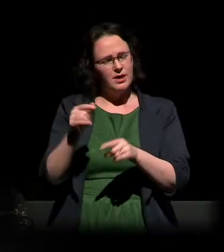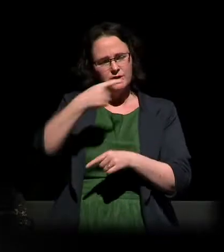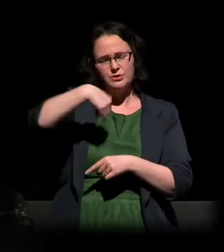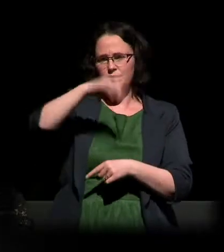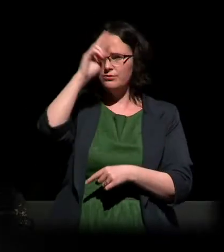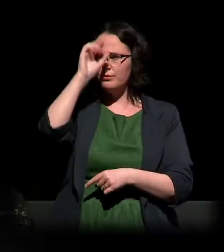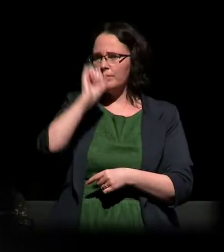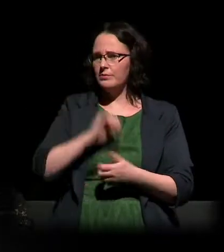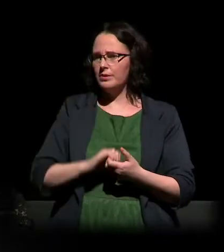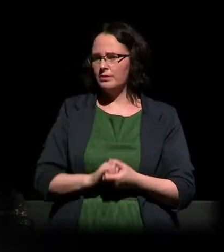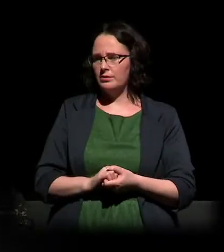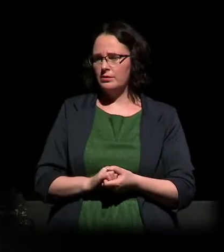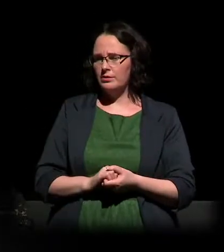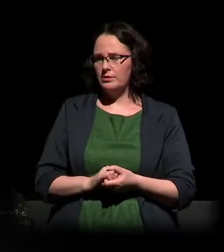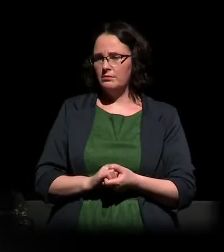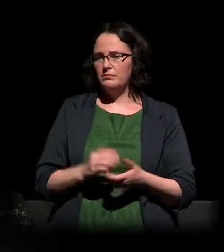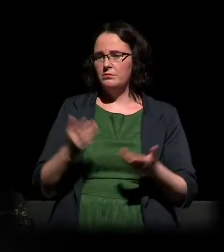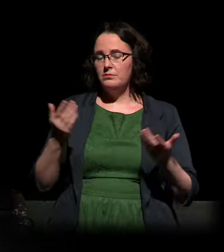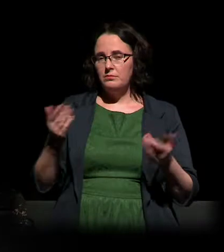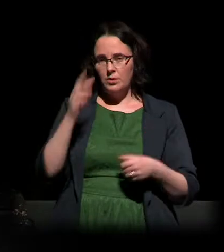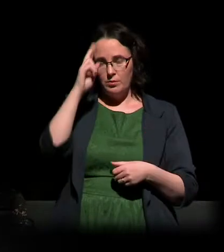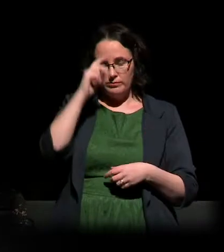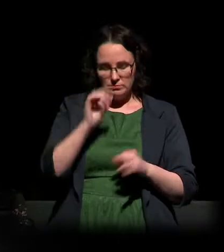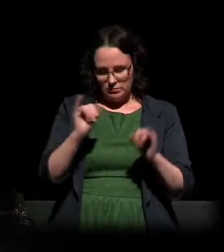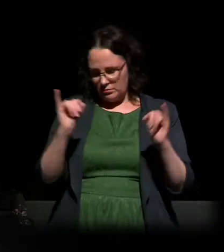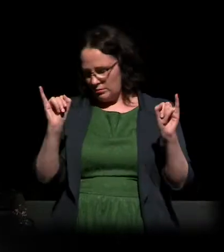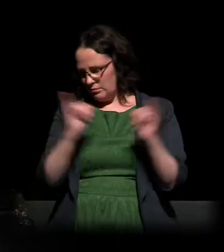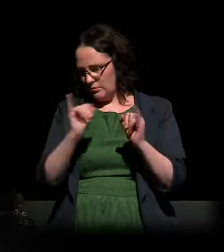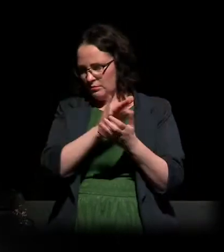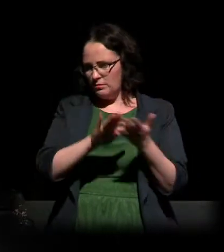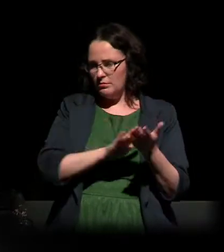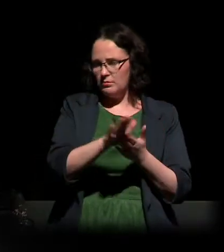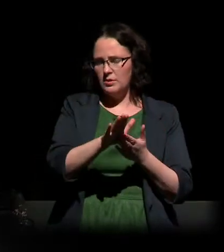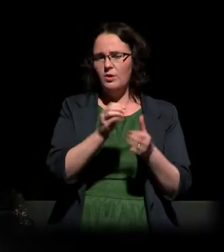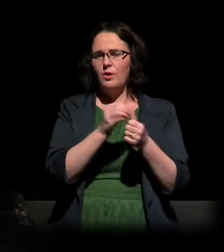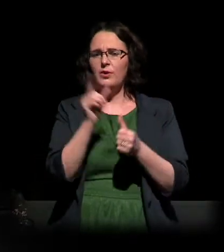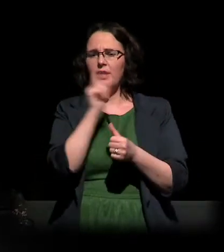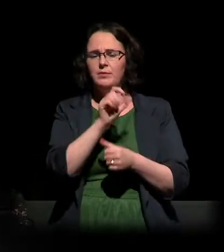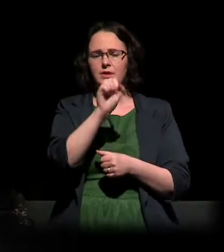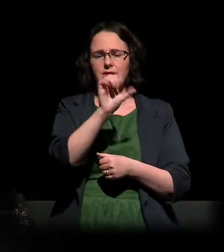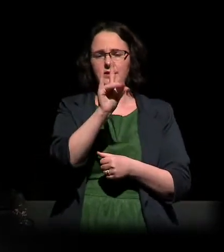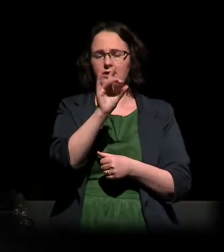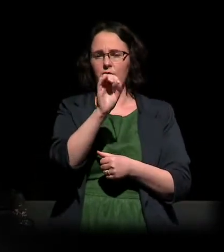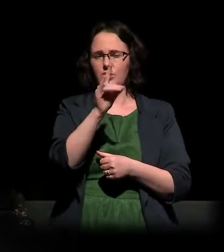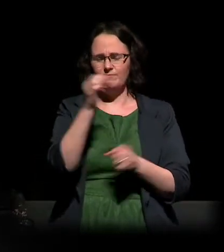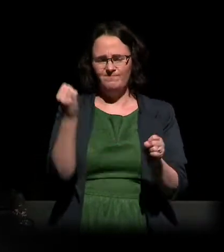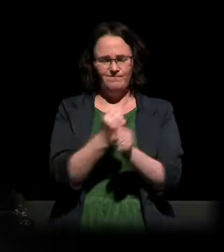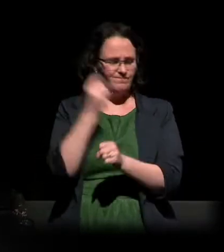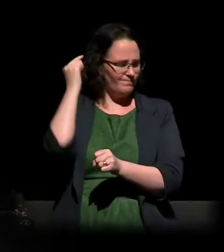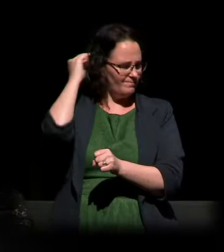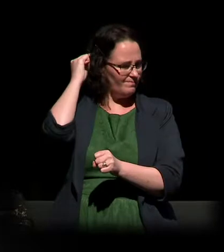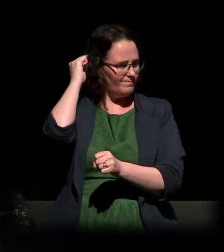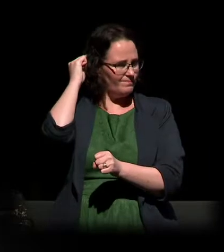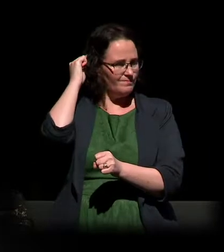We remember because the horrors of the Holocaust, the Shoah, are seared on our consciousness, and we come together